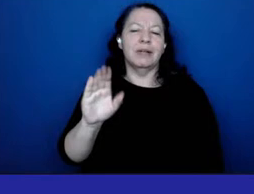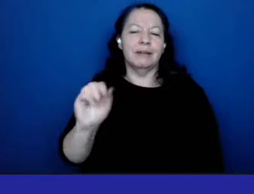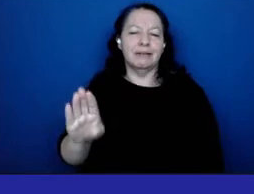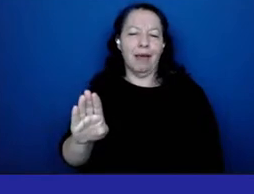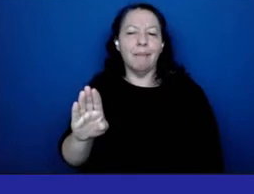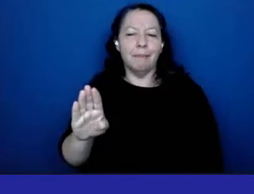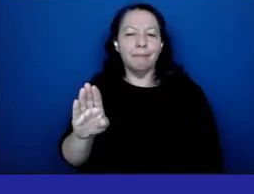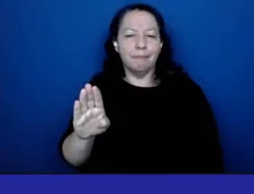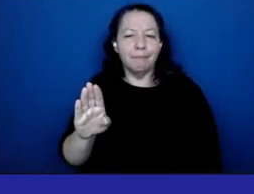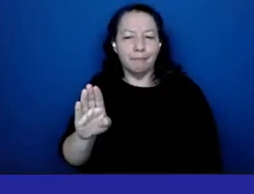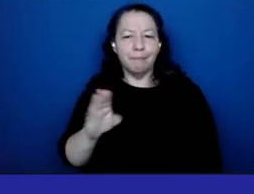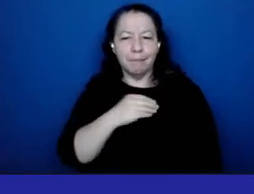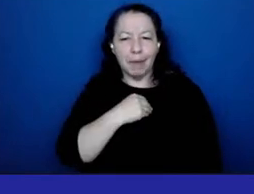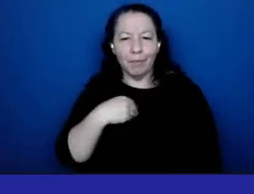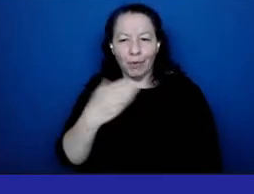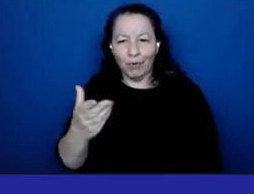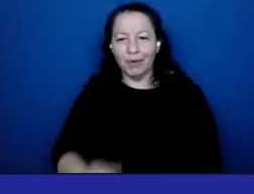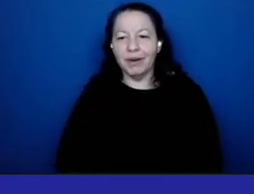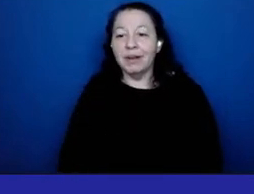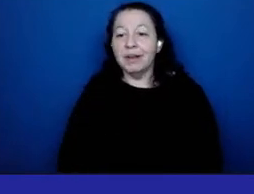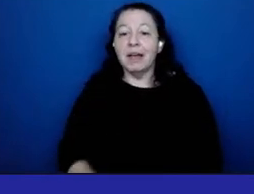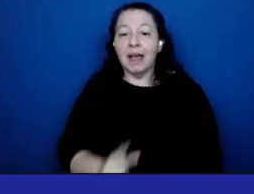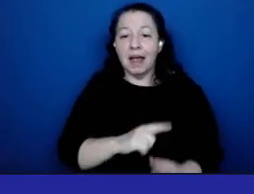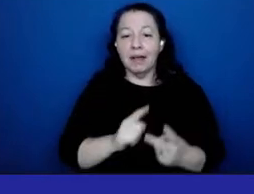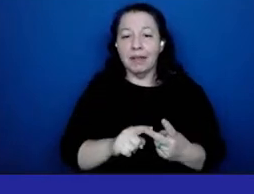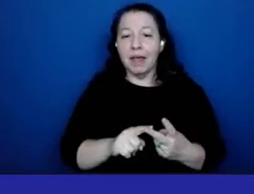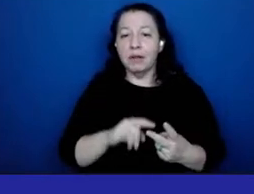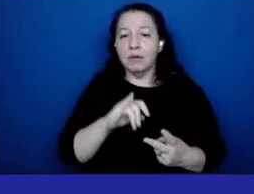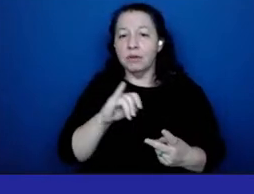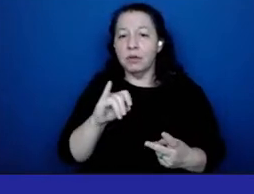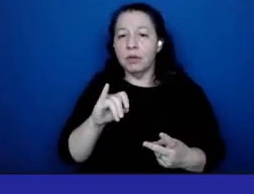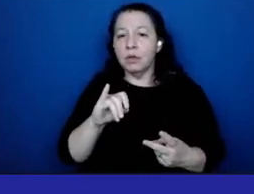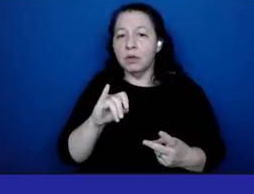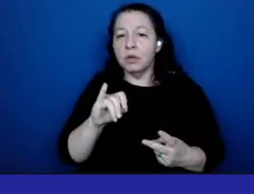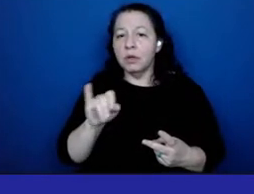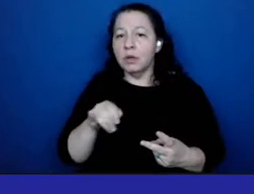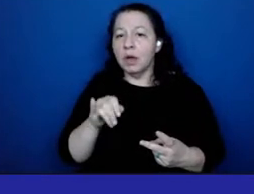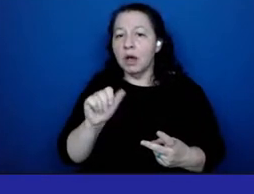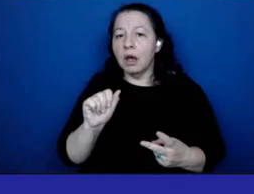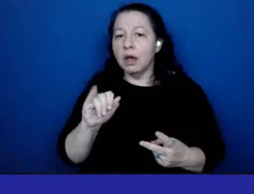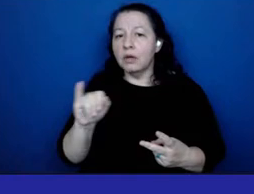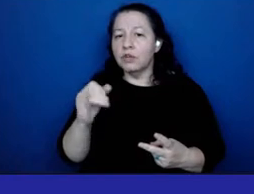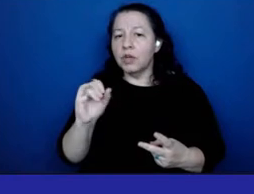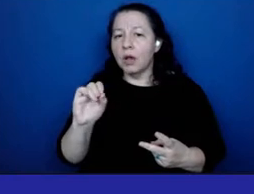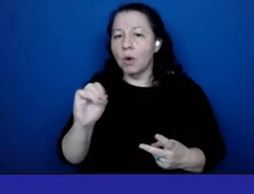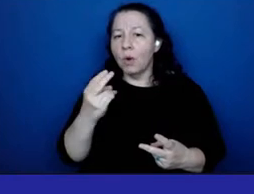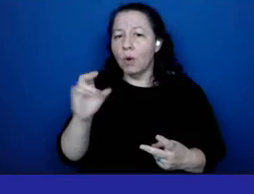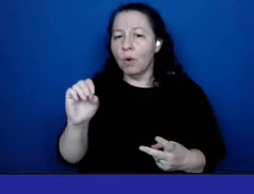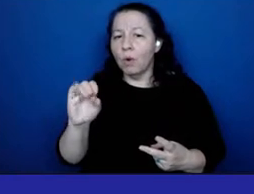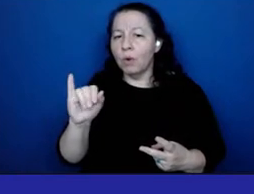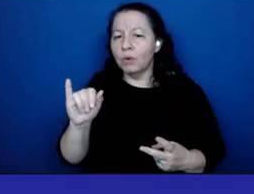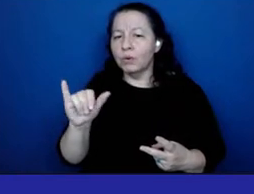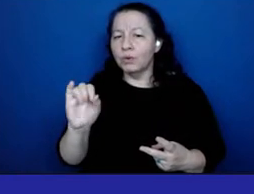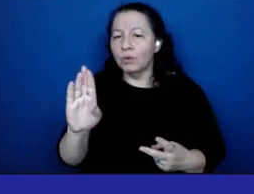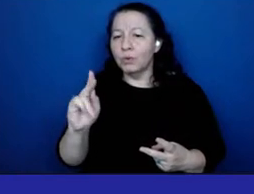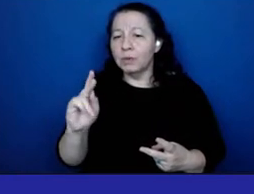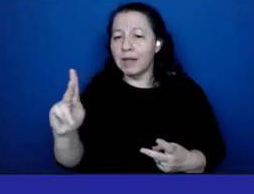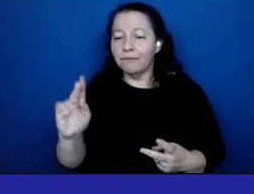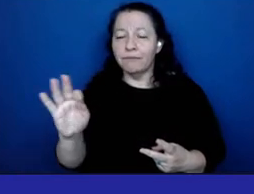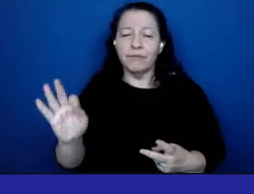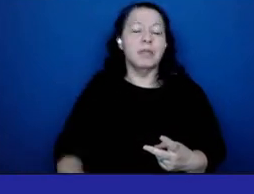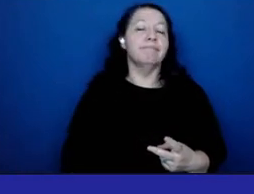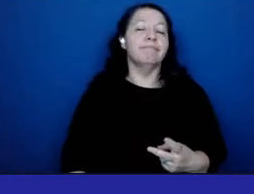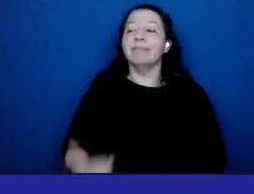and after that will be a jeho youssef good evening to all the board members and executives